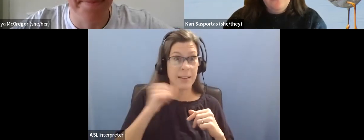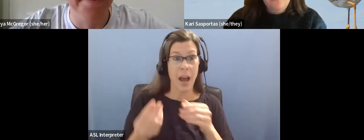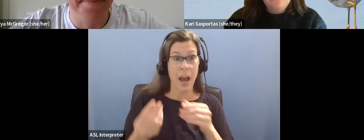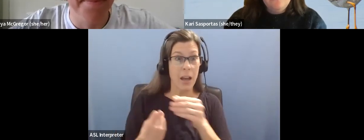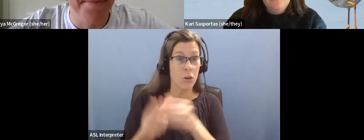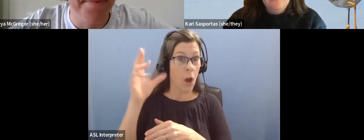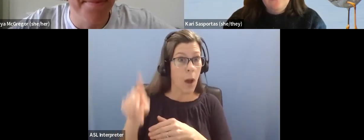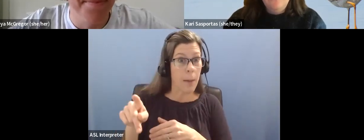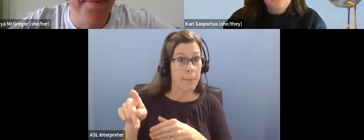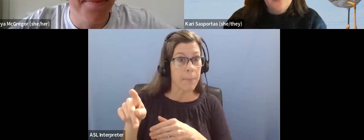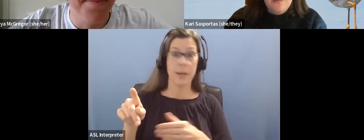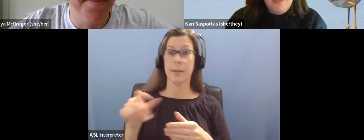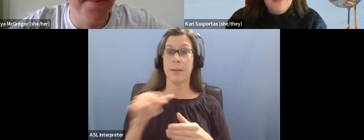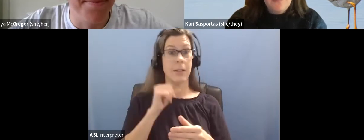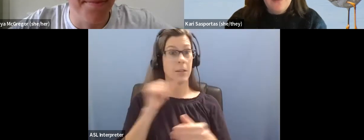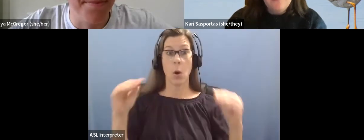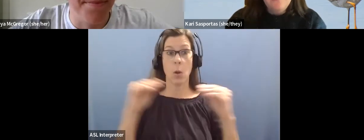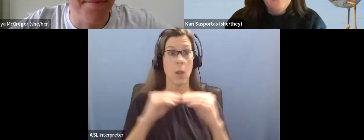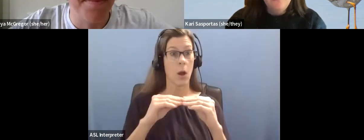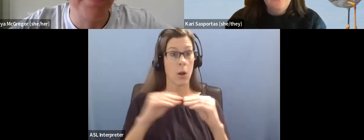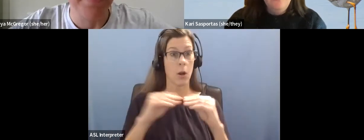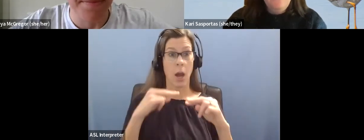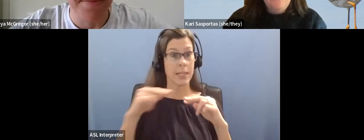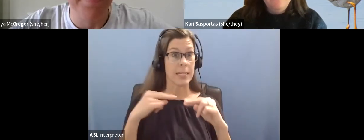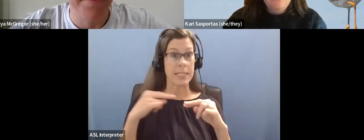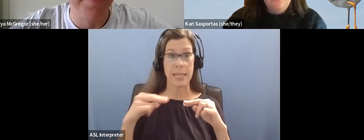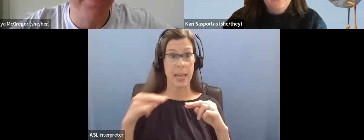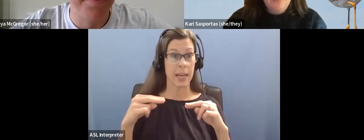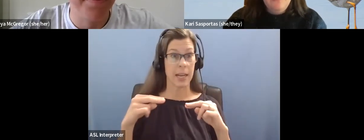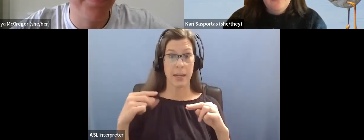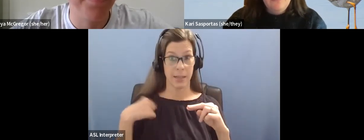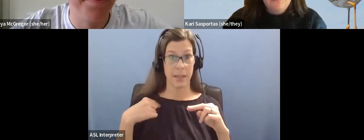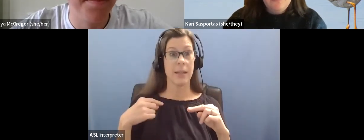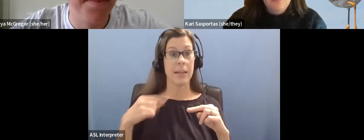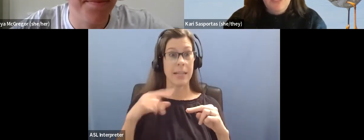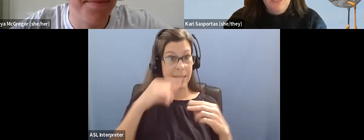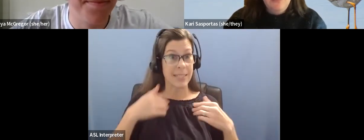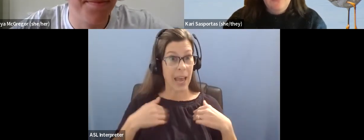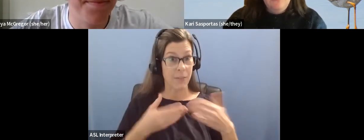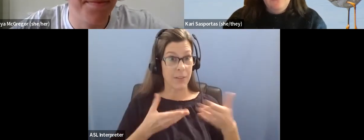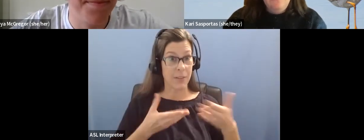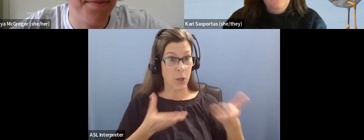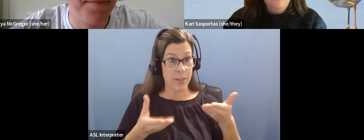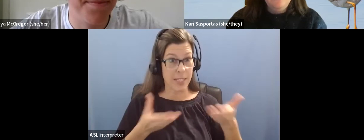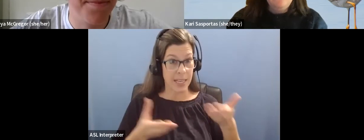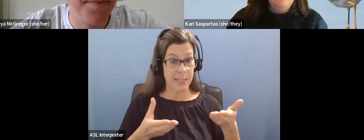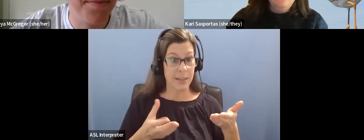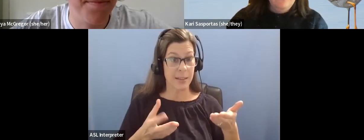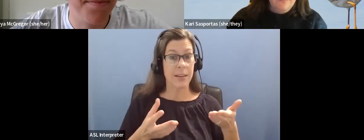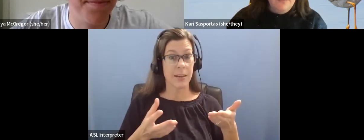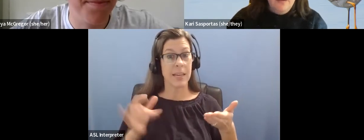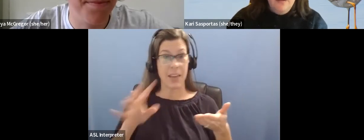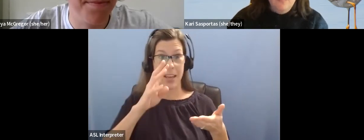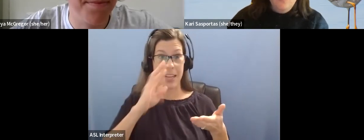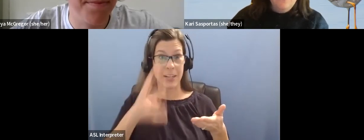adults, there are no services for us. so I really think by ignoring the disability, um, by kind of